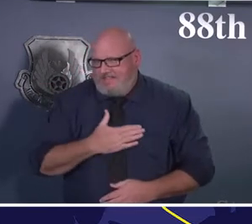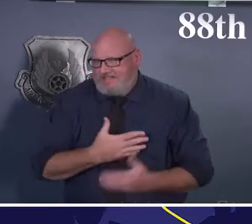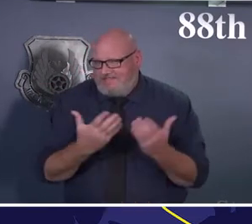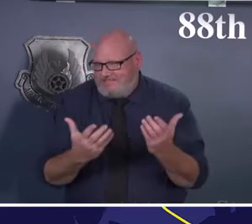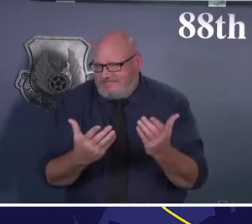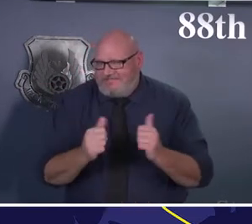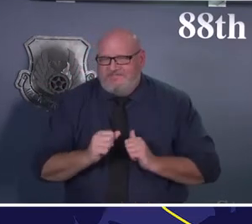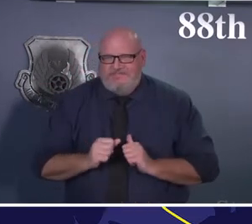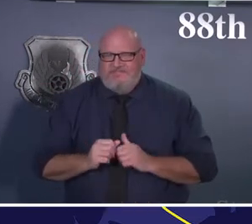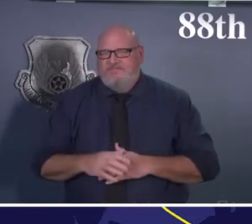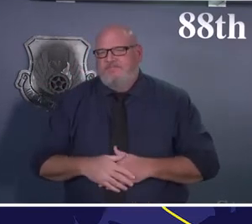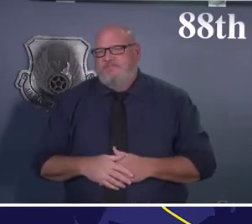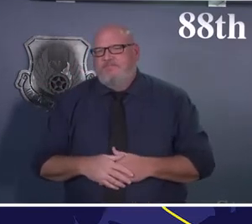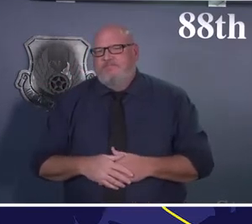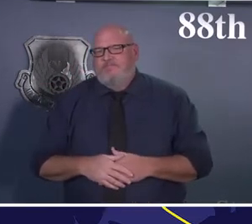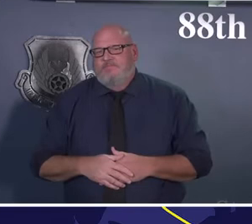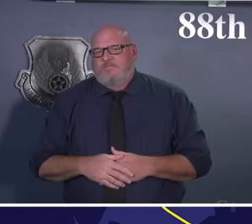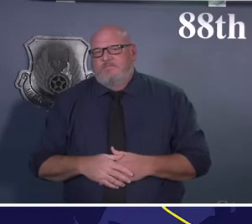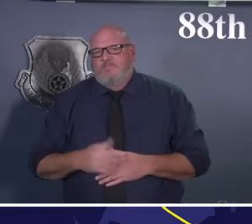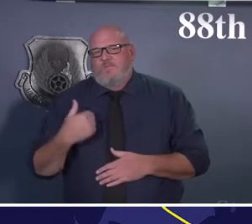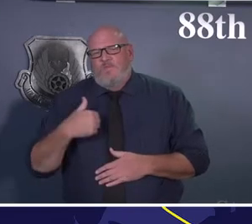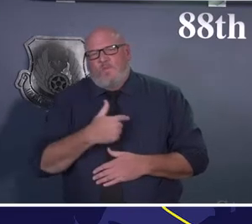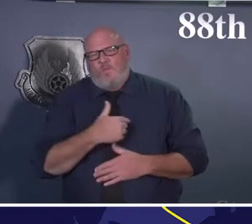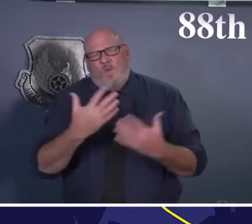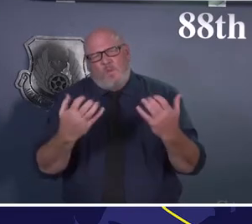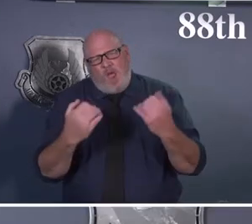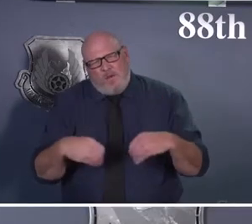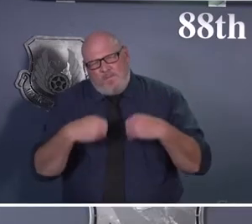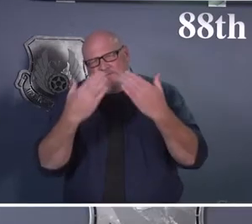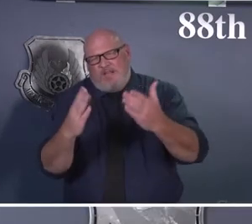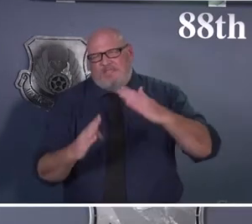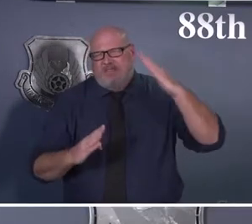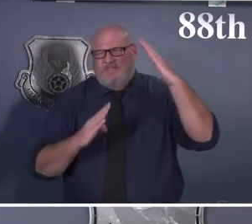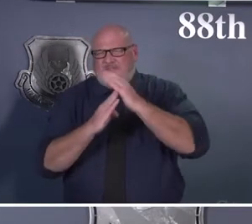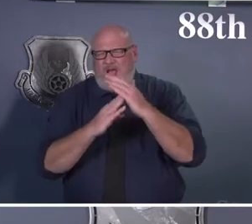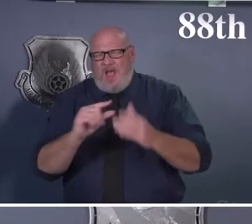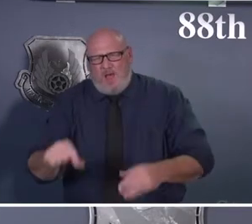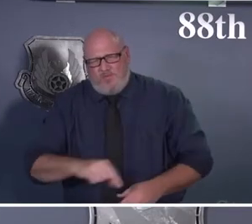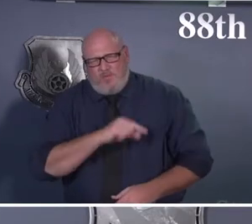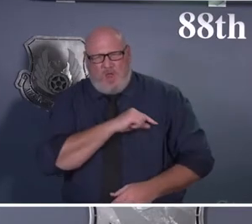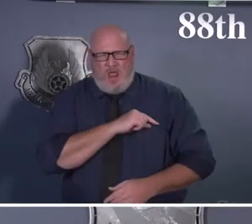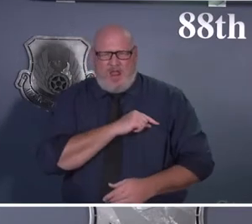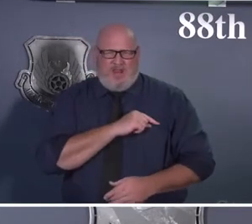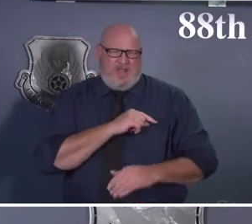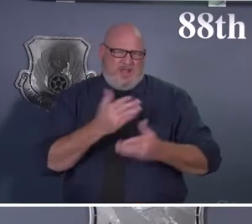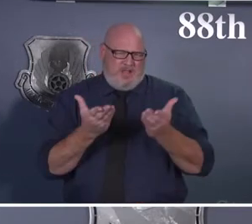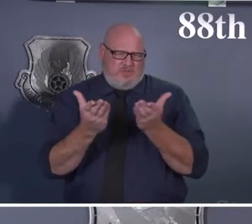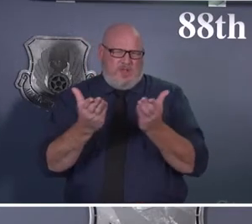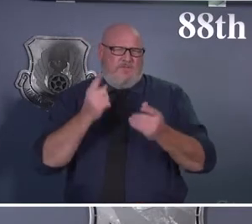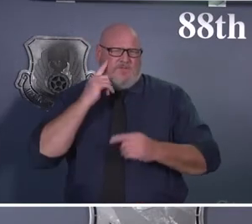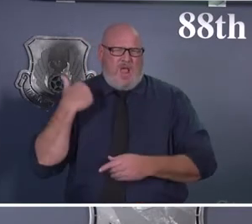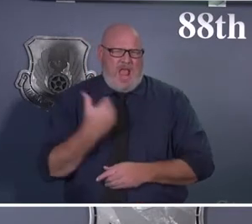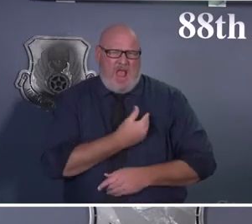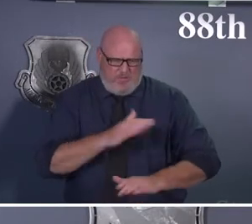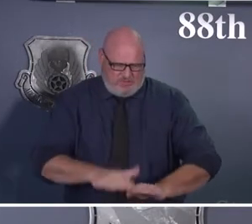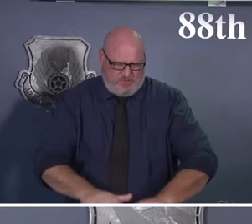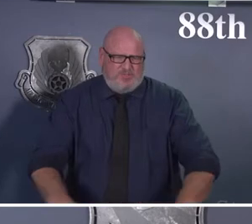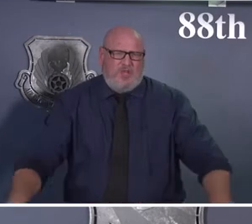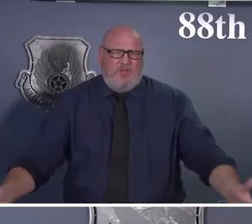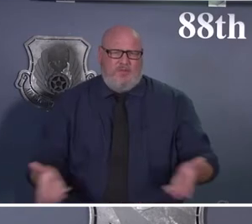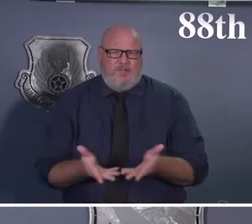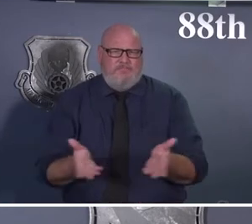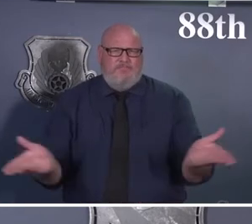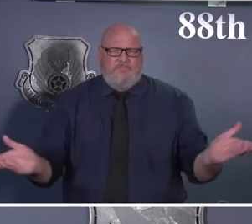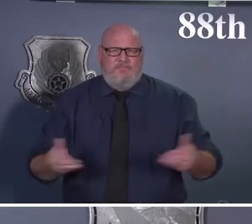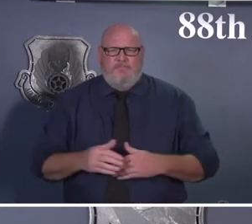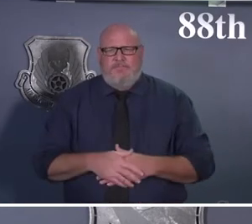care for our littles that our customers have been accustomed to. Our goal is to remain transparent and over communicate with